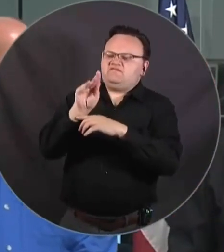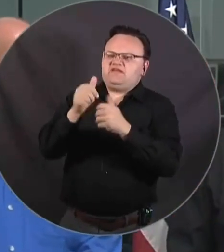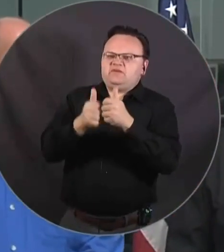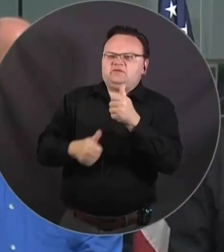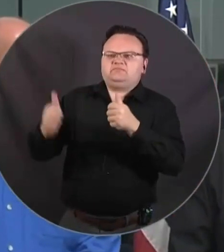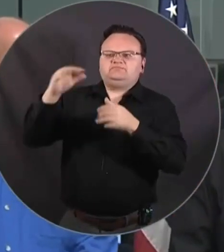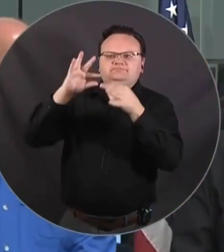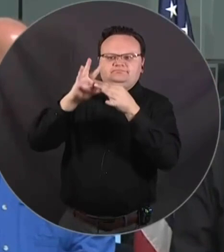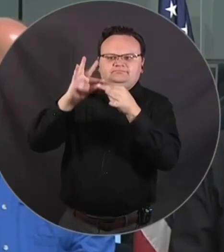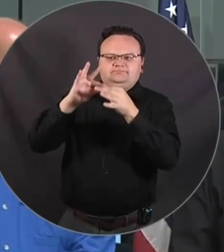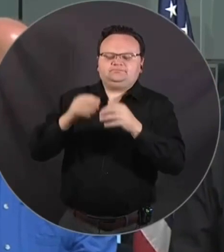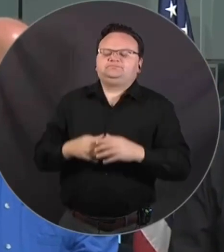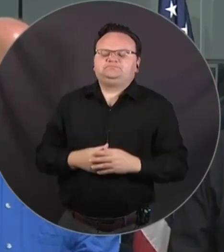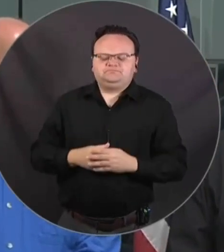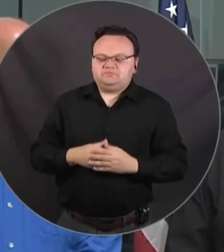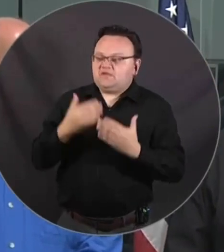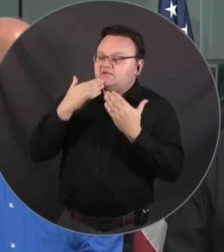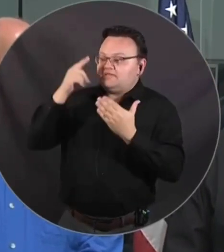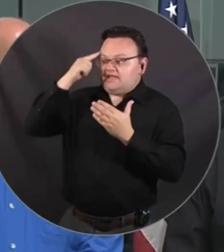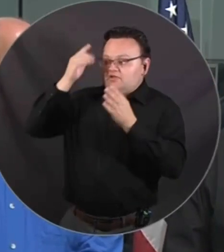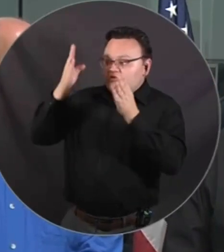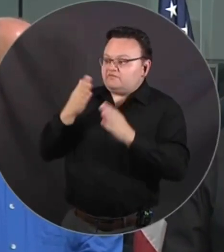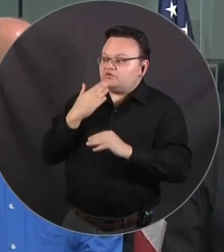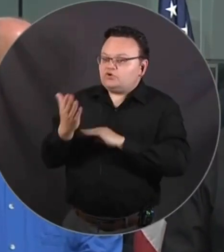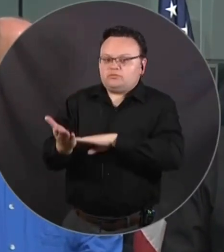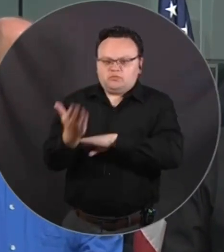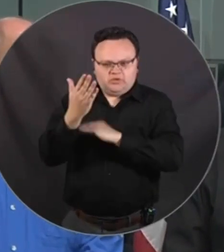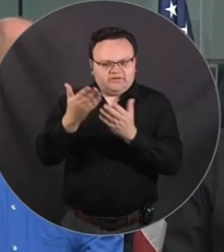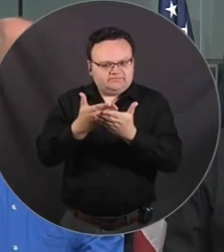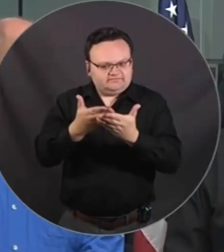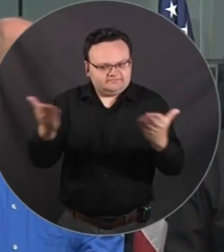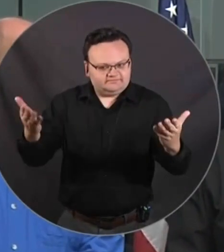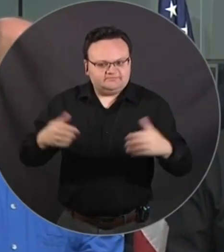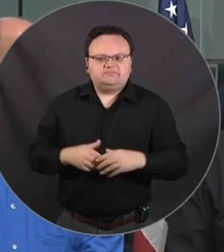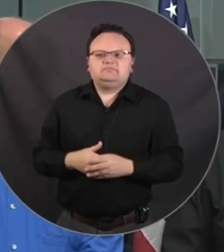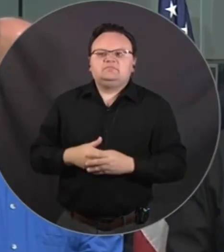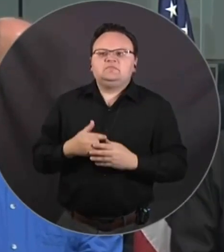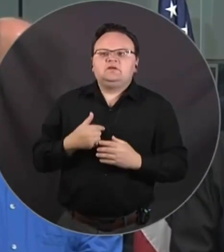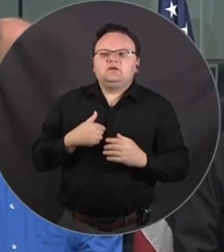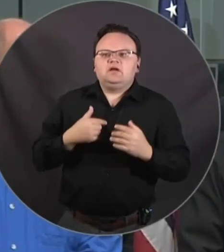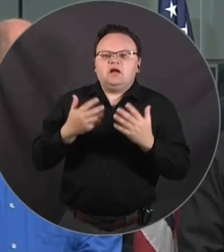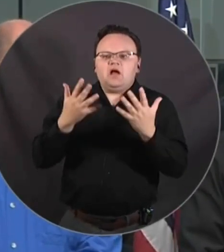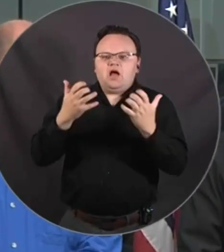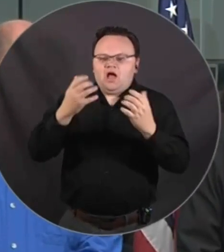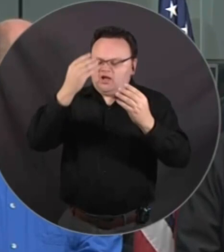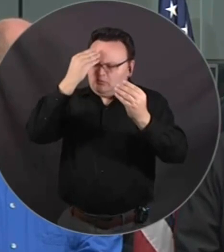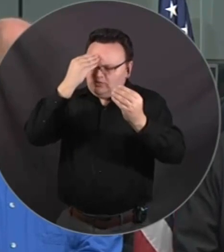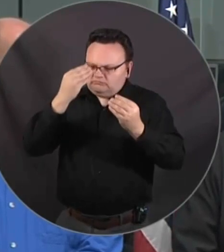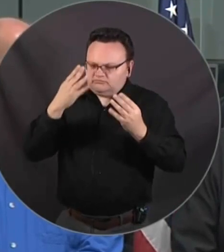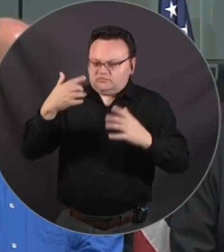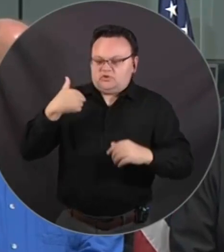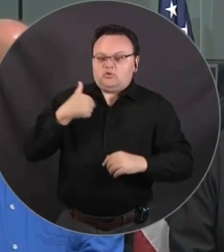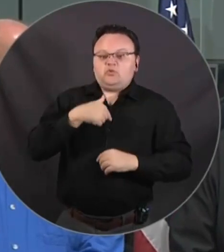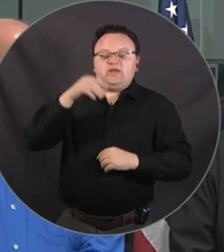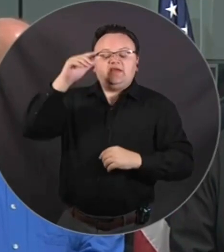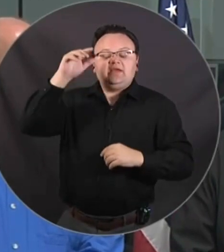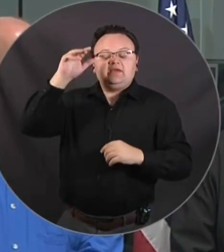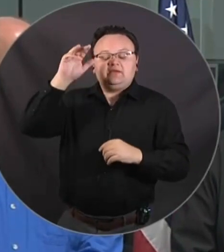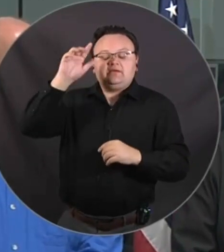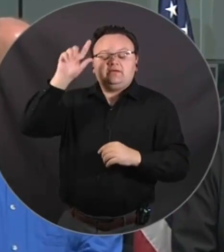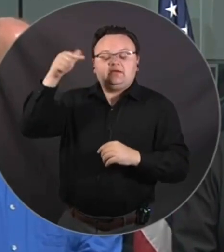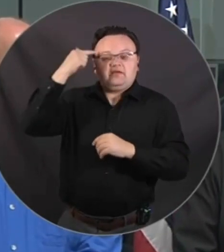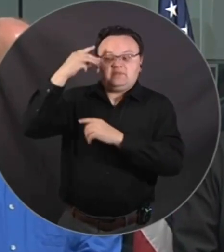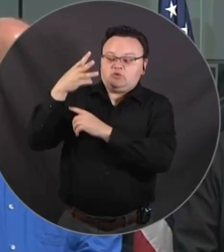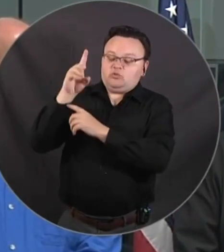Thank you, Governor and good morning everybody. You know, first I just want to express our commitment, the federal government's commitment to continue to support